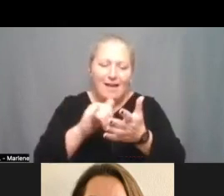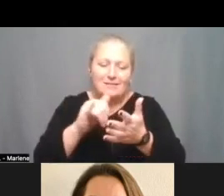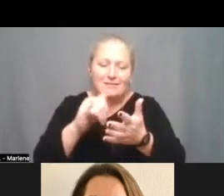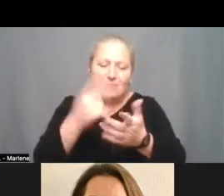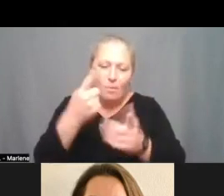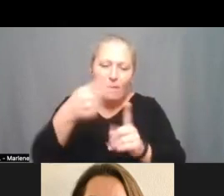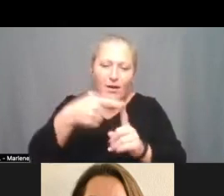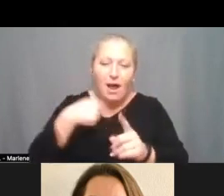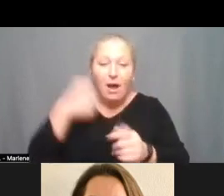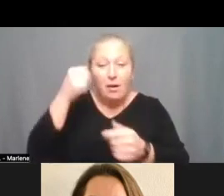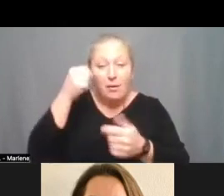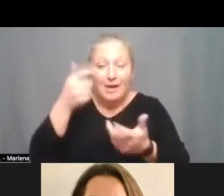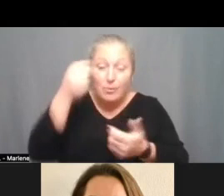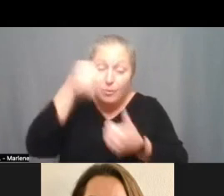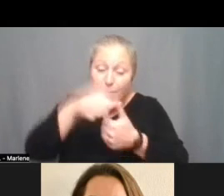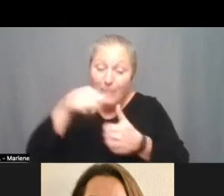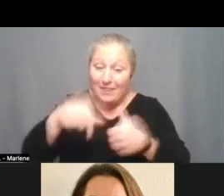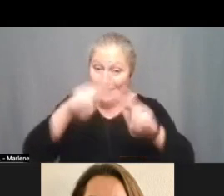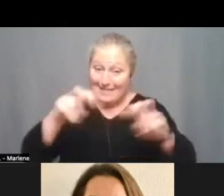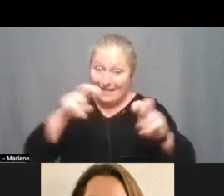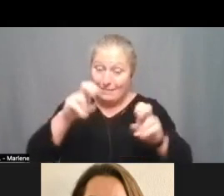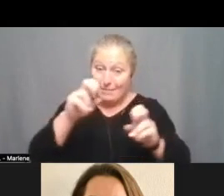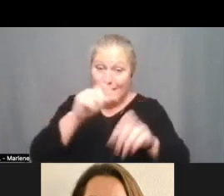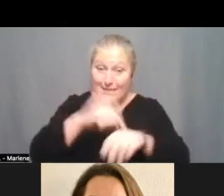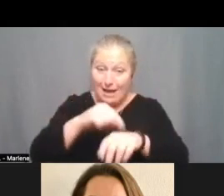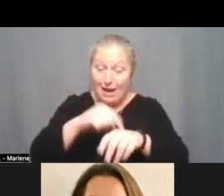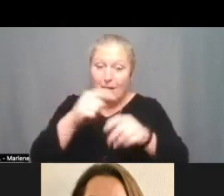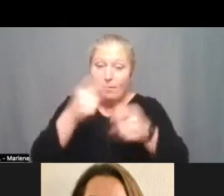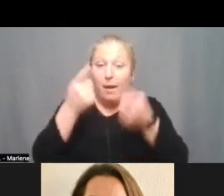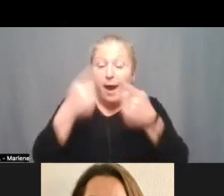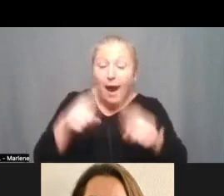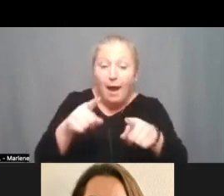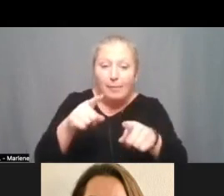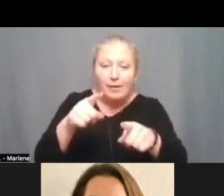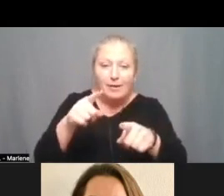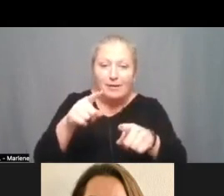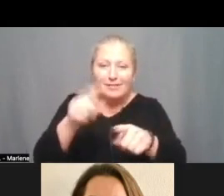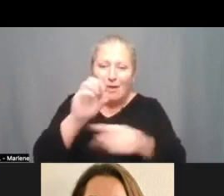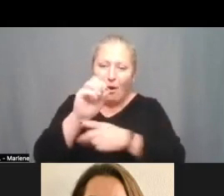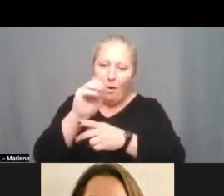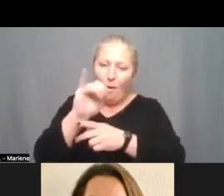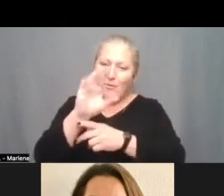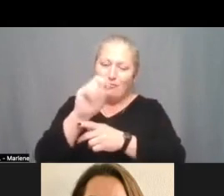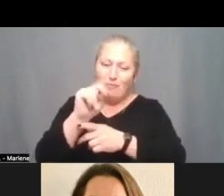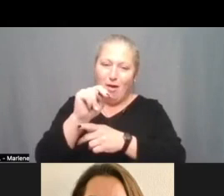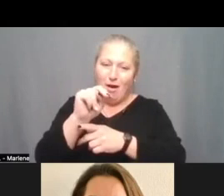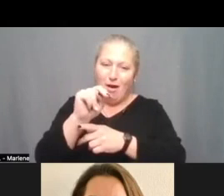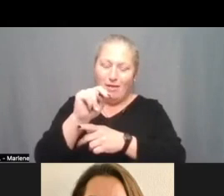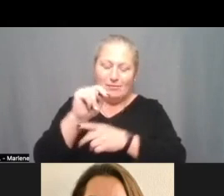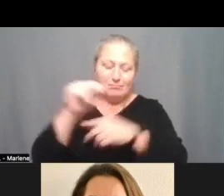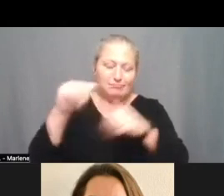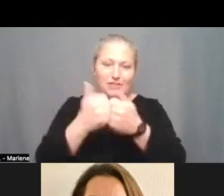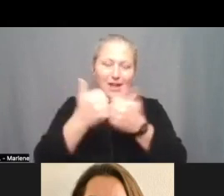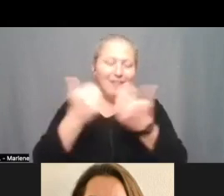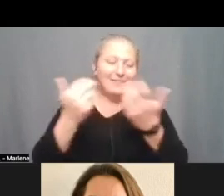remember that this this assessment period occurred right in the heart of the omicron um challenge and